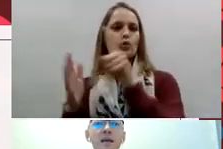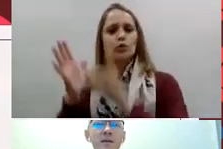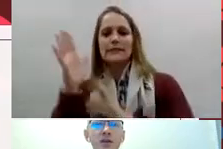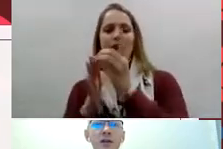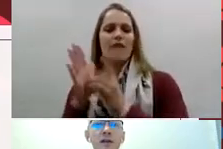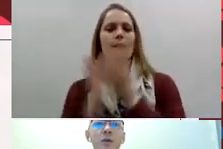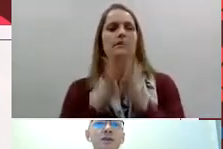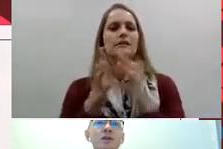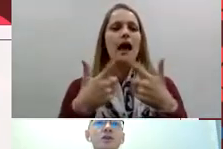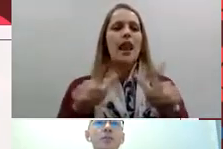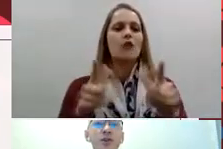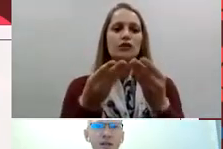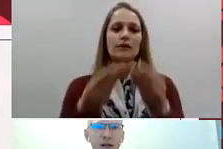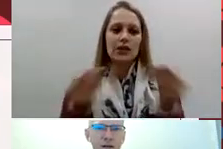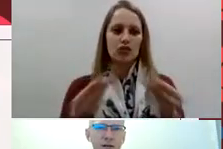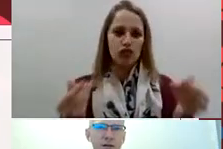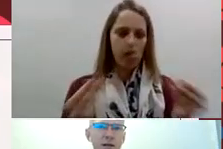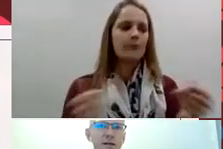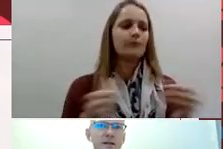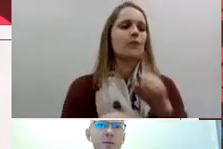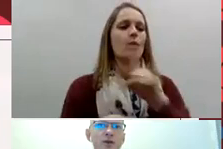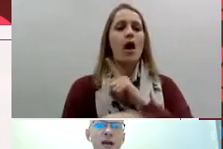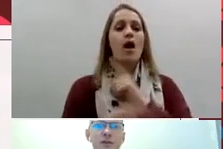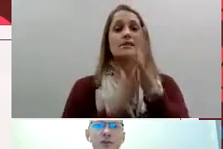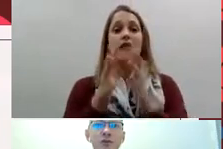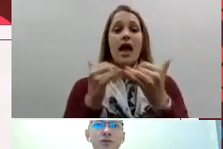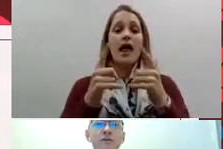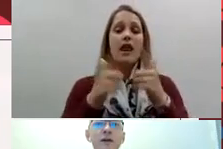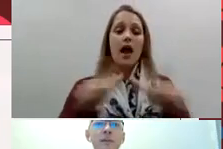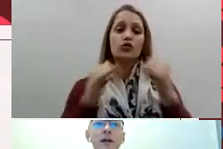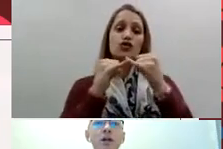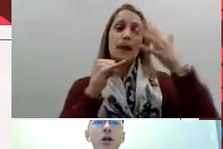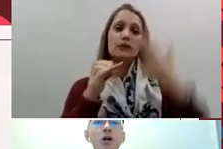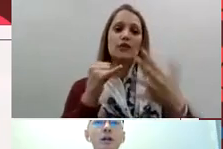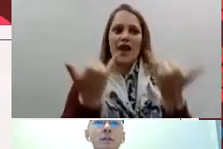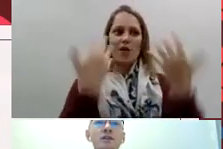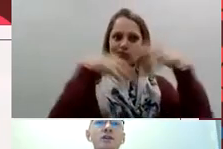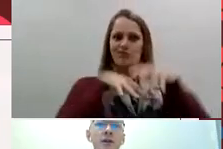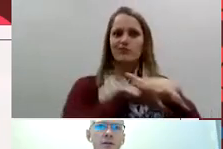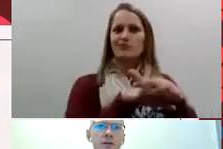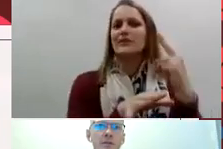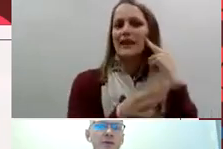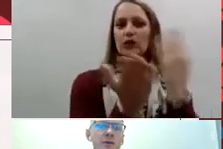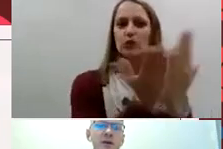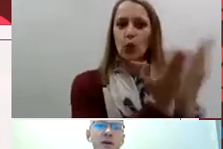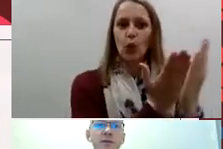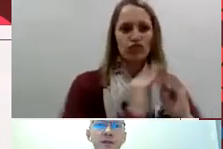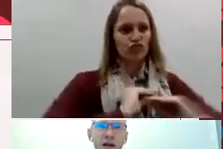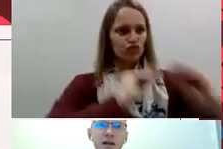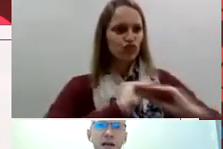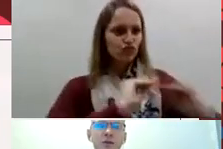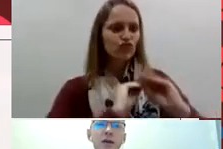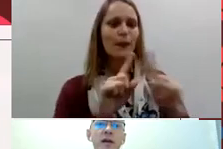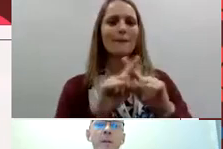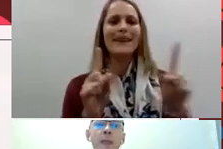eventually there was a new project established at the school to develop learning material because South African